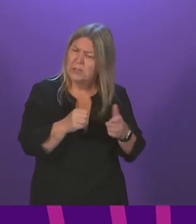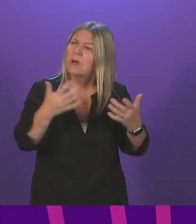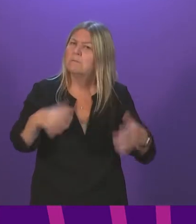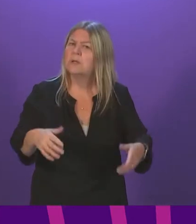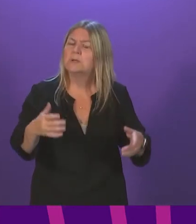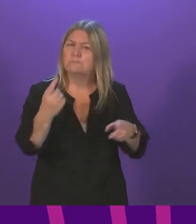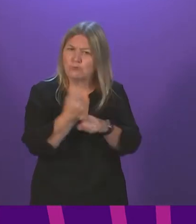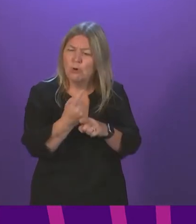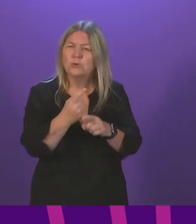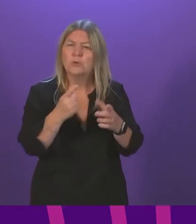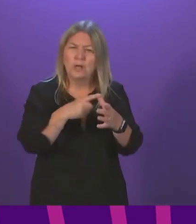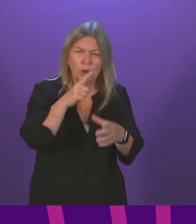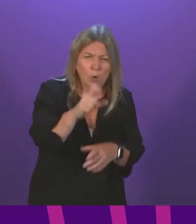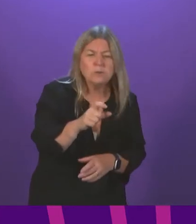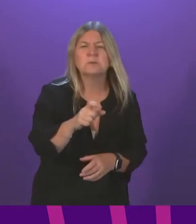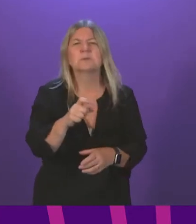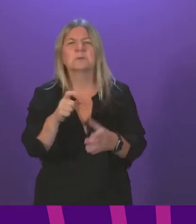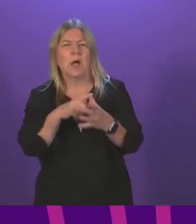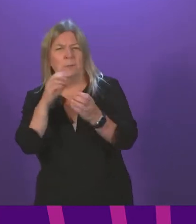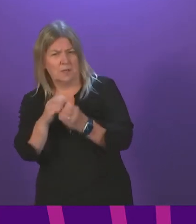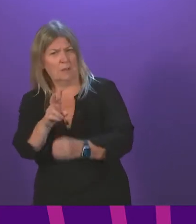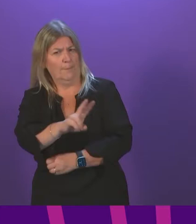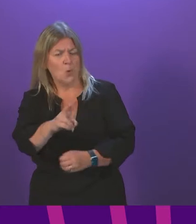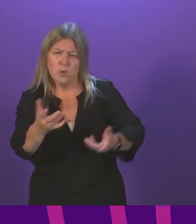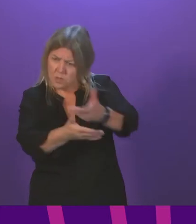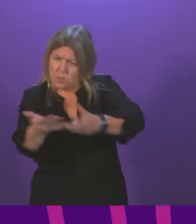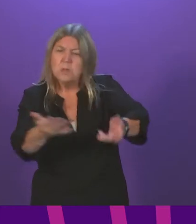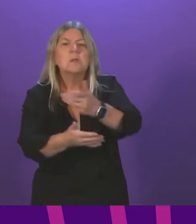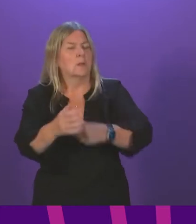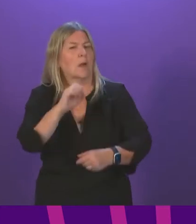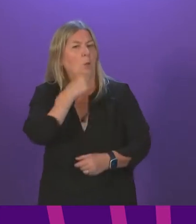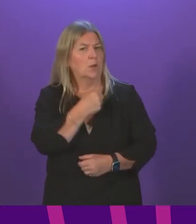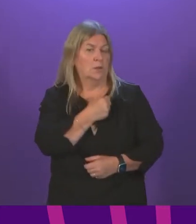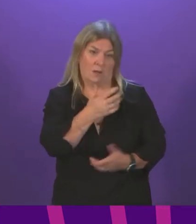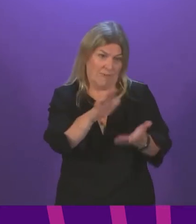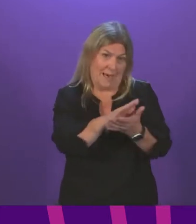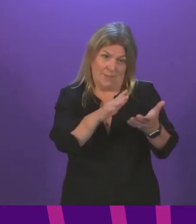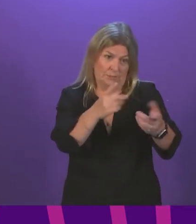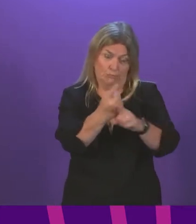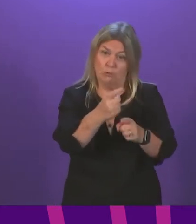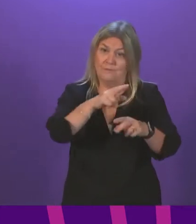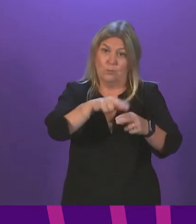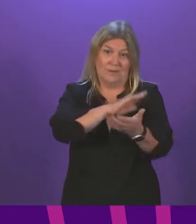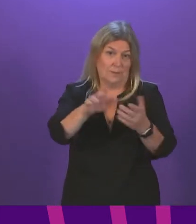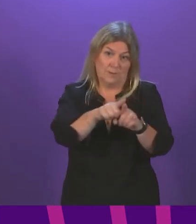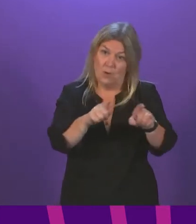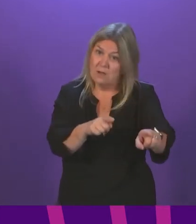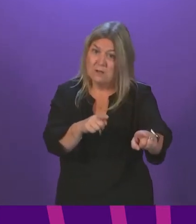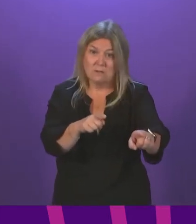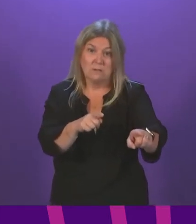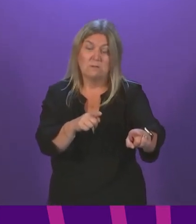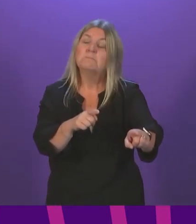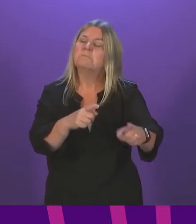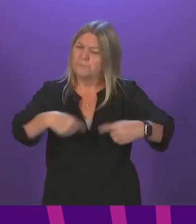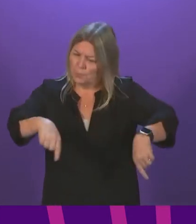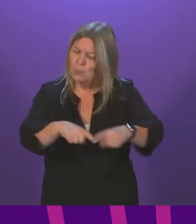Angela Constance and Hannah Bardell yesterday. I'm more than happy to speak in detail with Fiona Hislop and any other interested member, but we certainly, as a